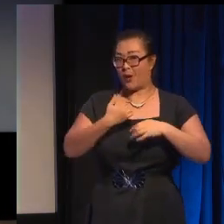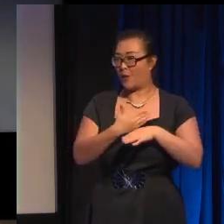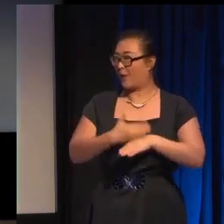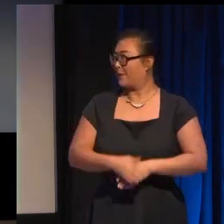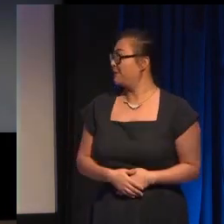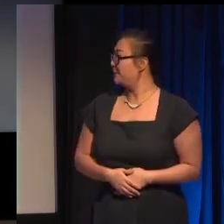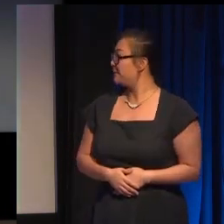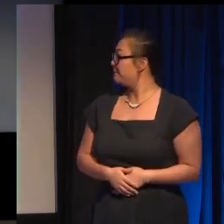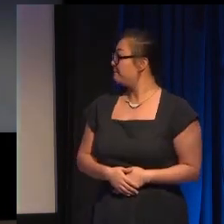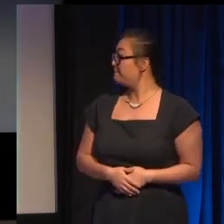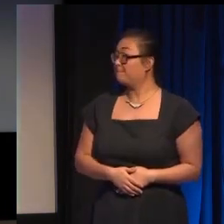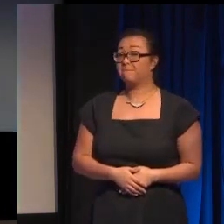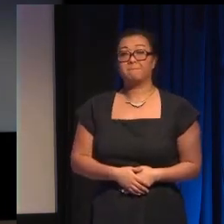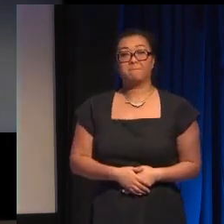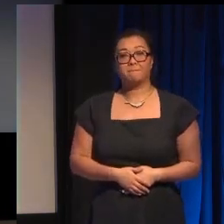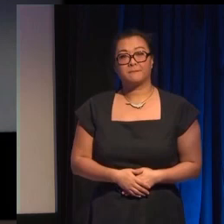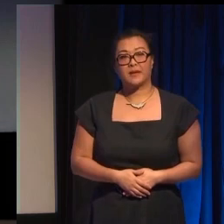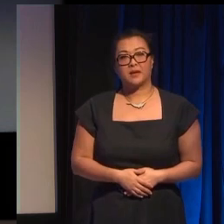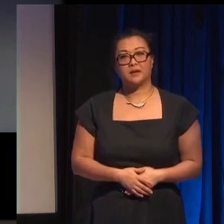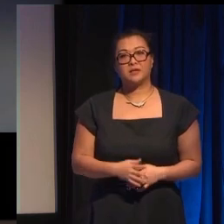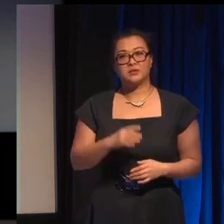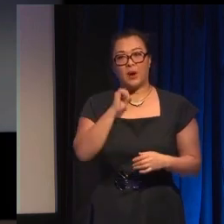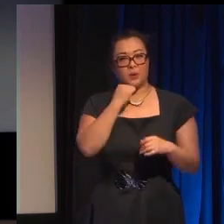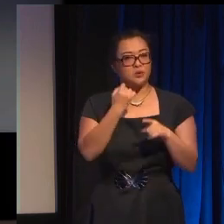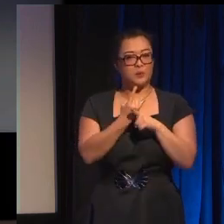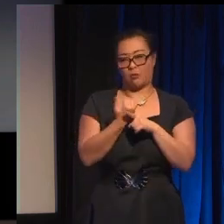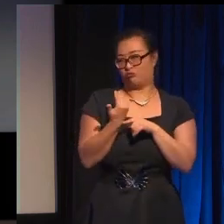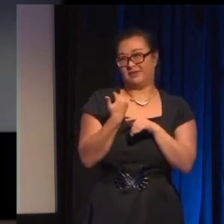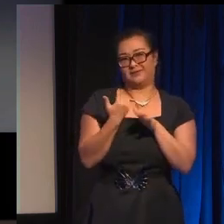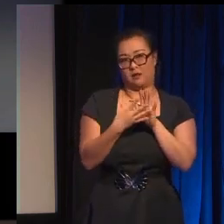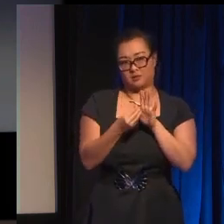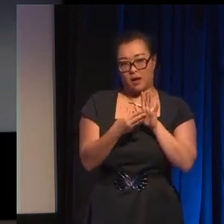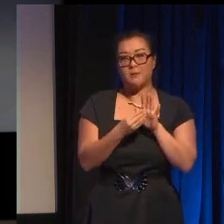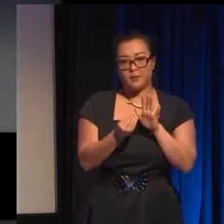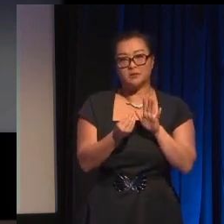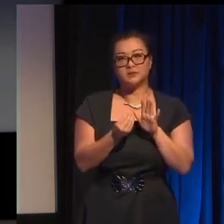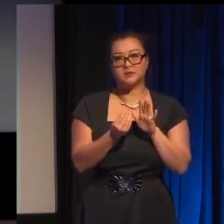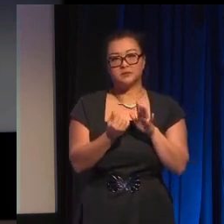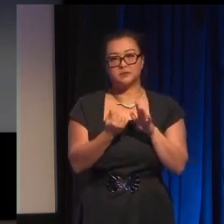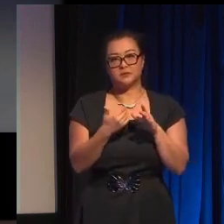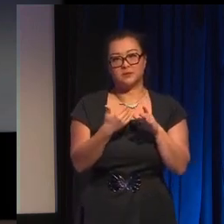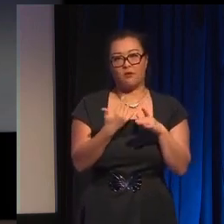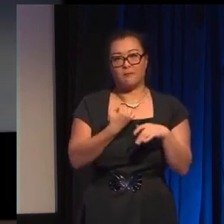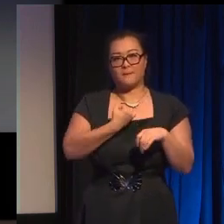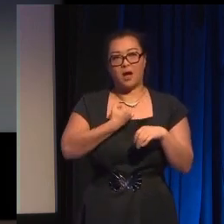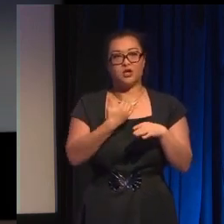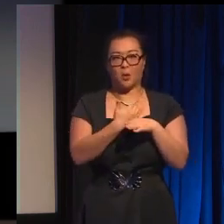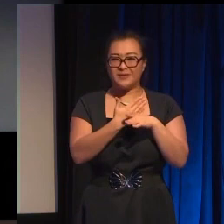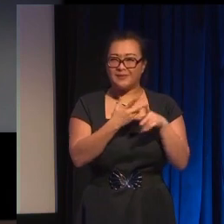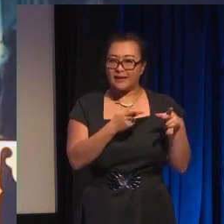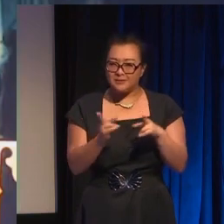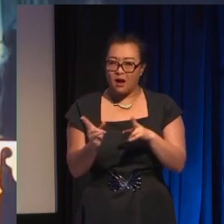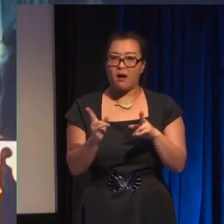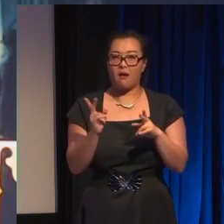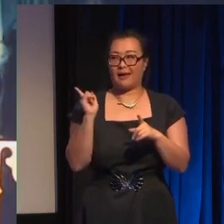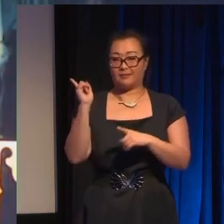so I'm going to stick with recent examples from my work as editor and narrative consultant on Lamplight City which is a point and click detective